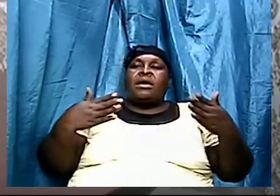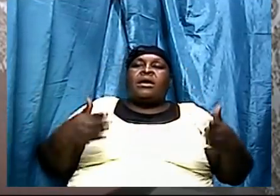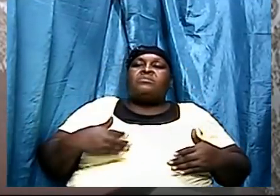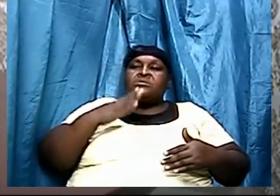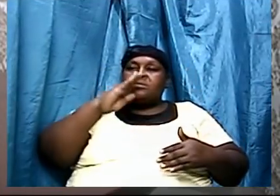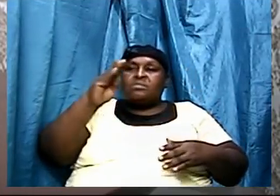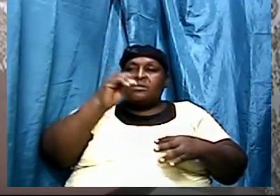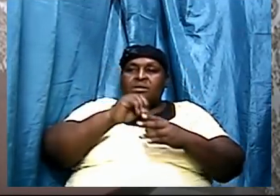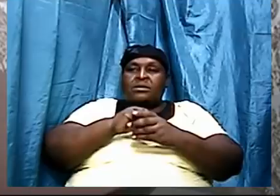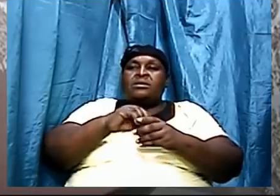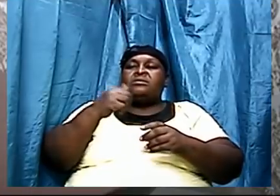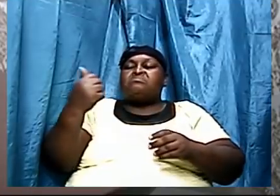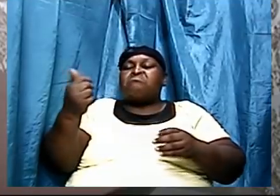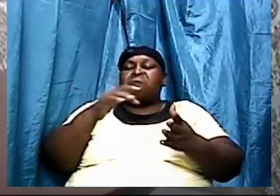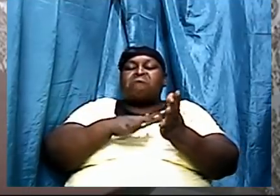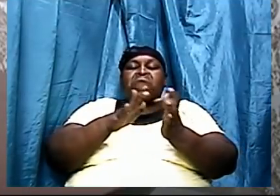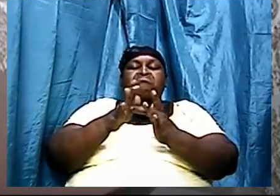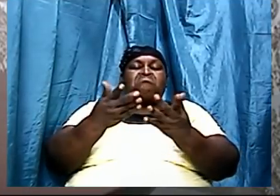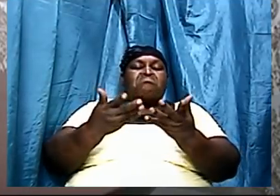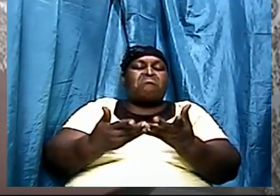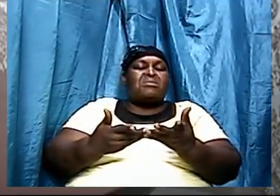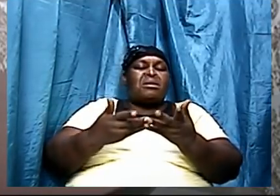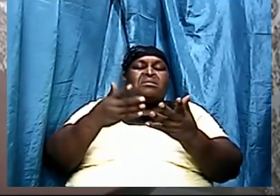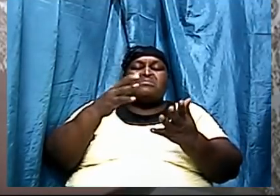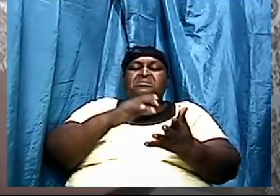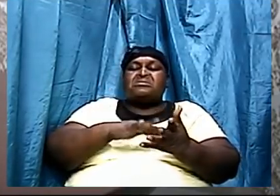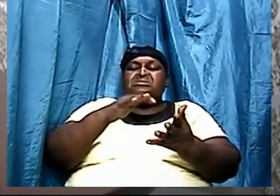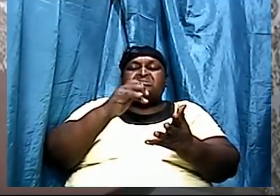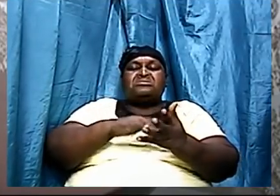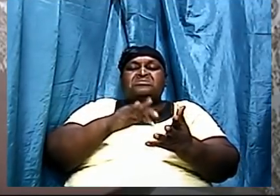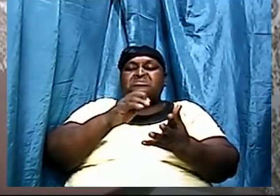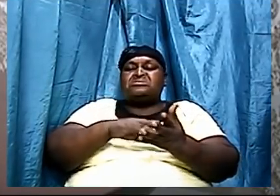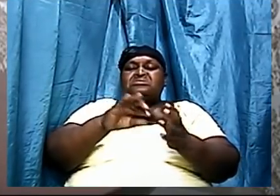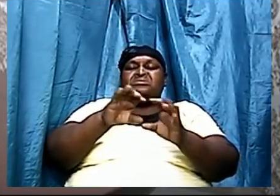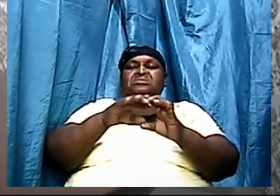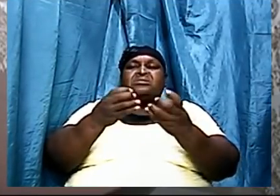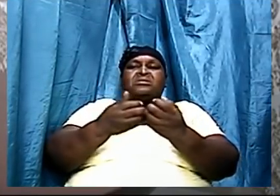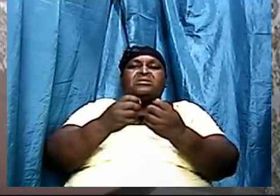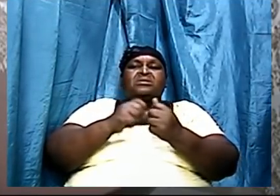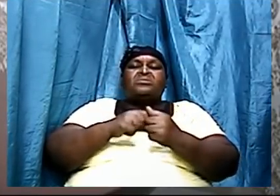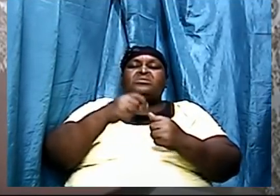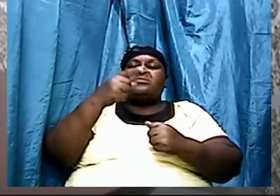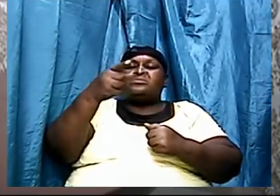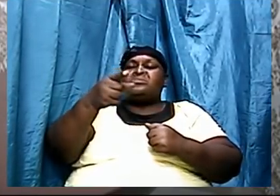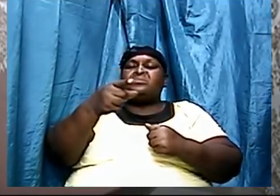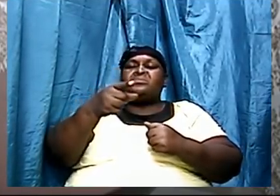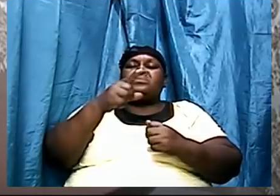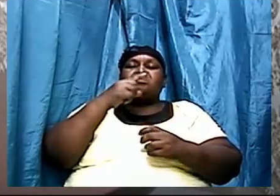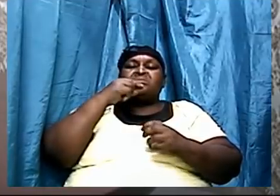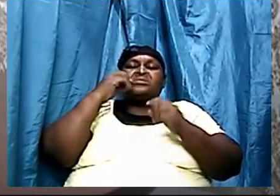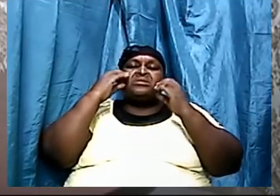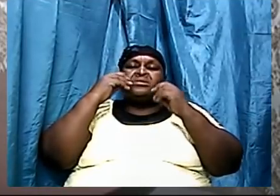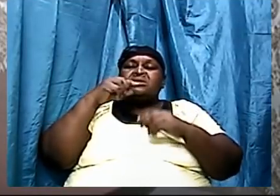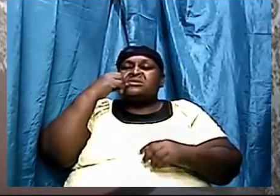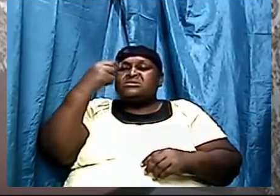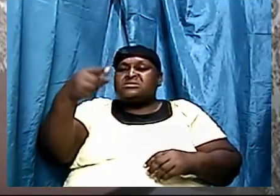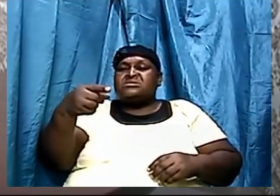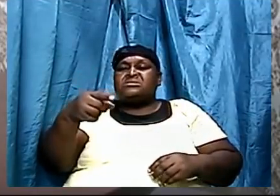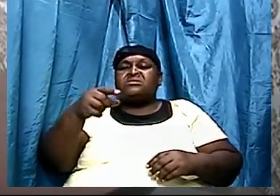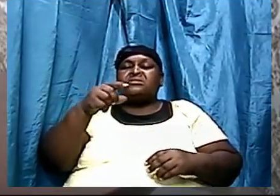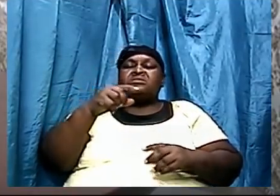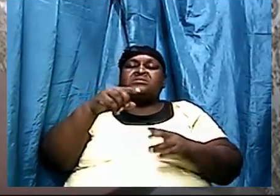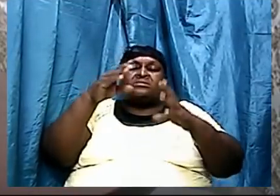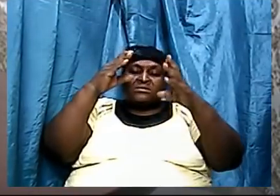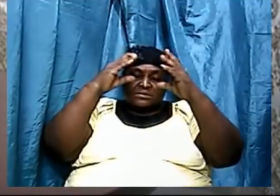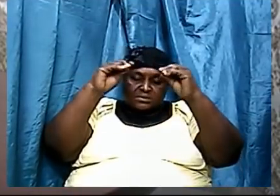another Bible study session with you, and to be delivering the word of God, amen, to you tonight. You know, Pastor Daly, I have been doing